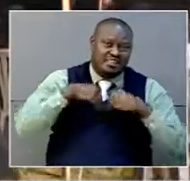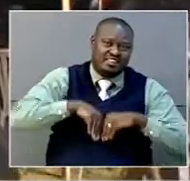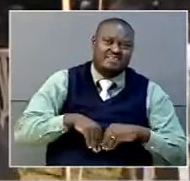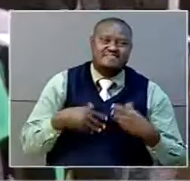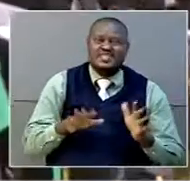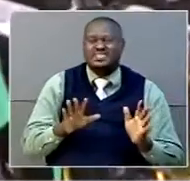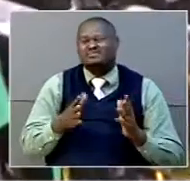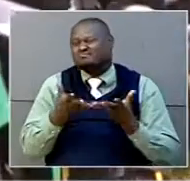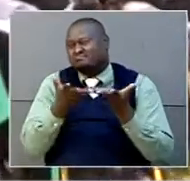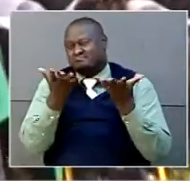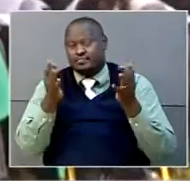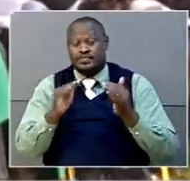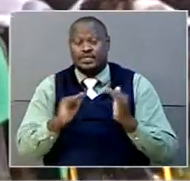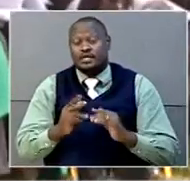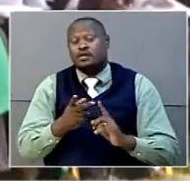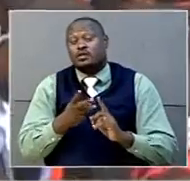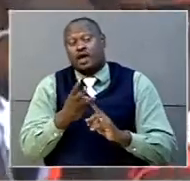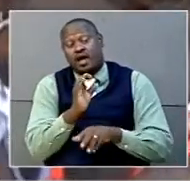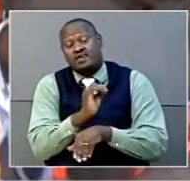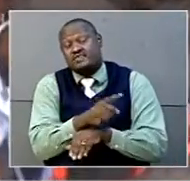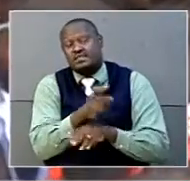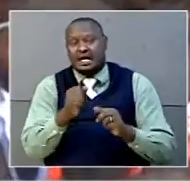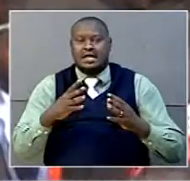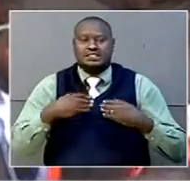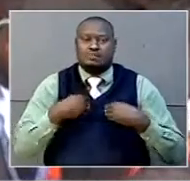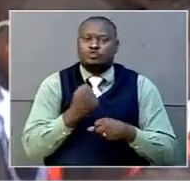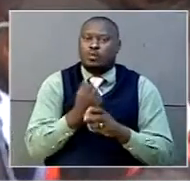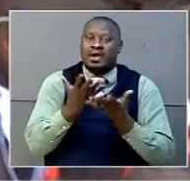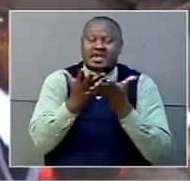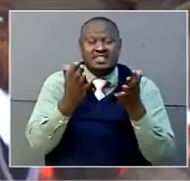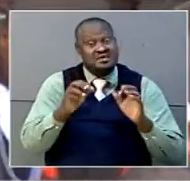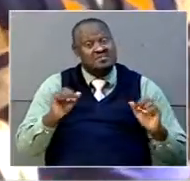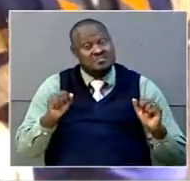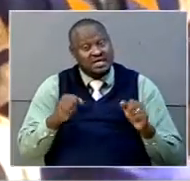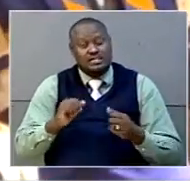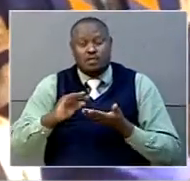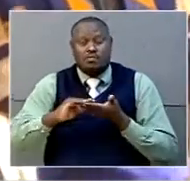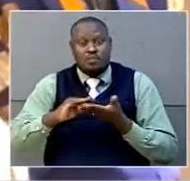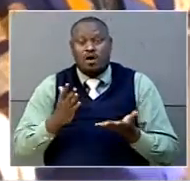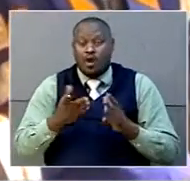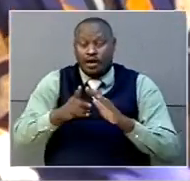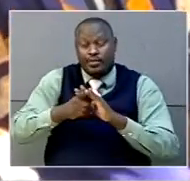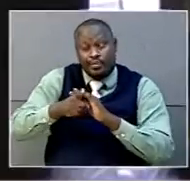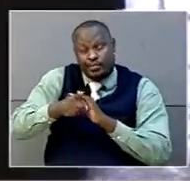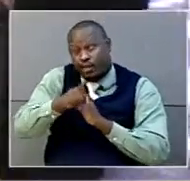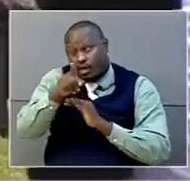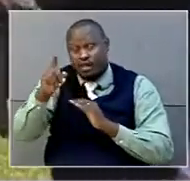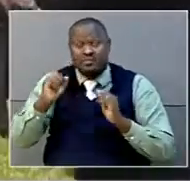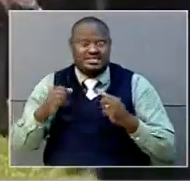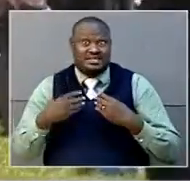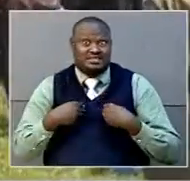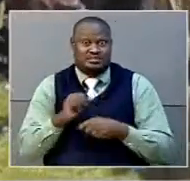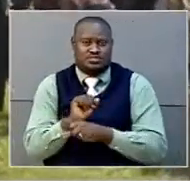They have been advised to take on any jobs that come their way, especially in hard-to-reach areas. Deborah